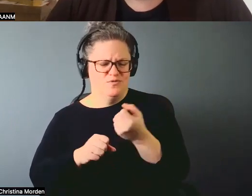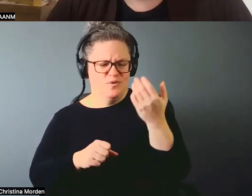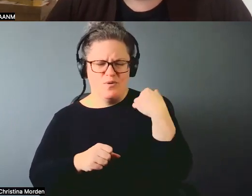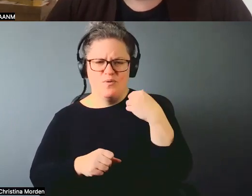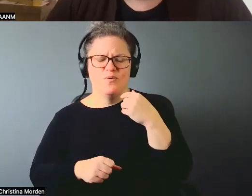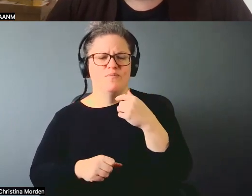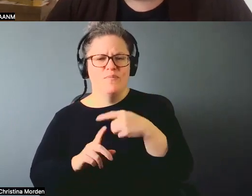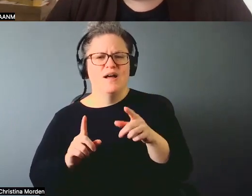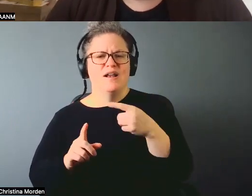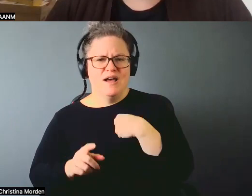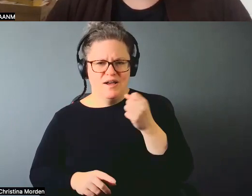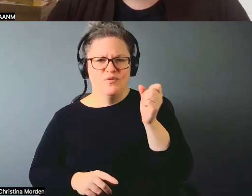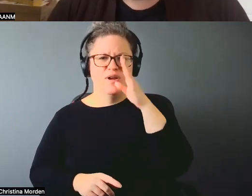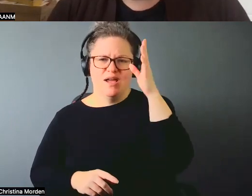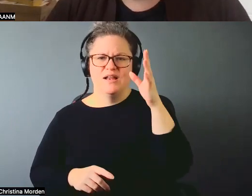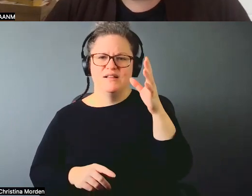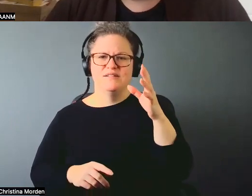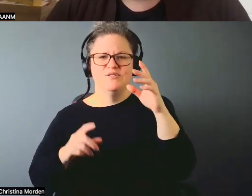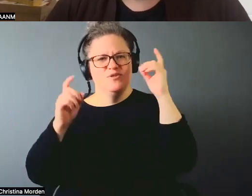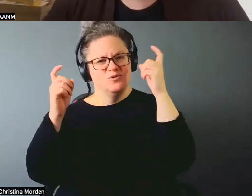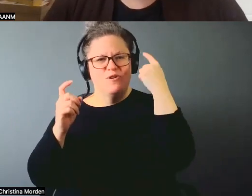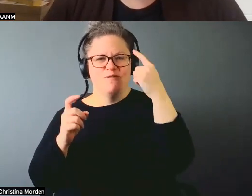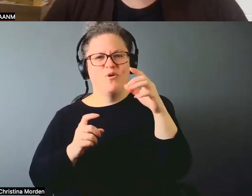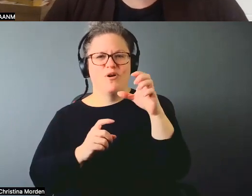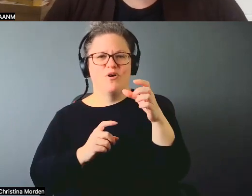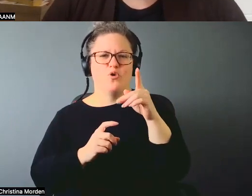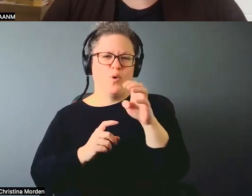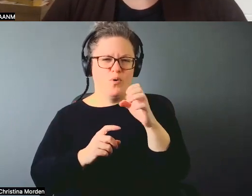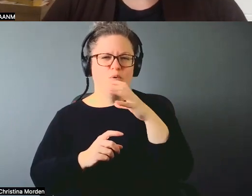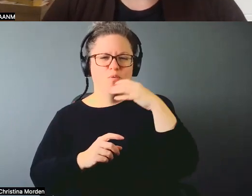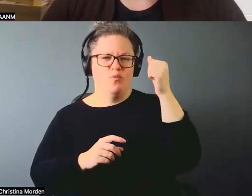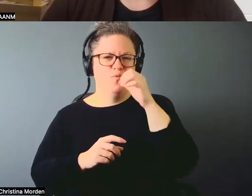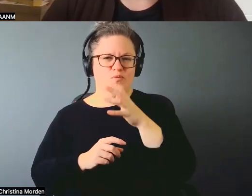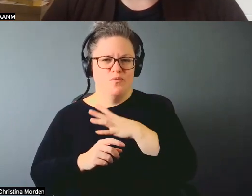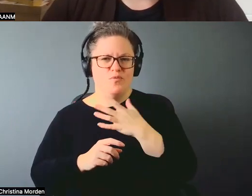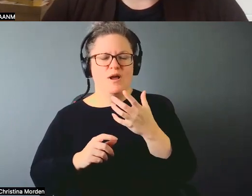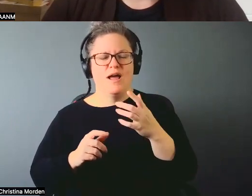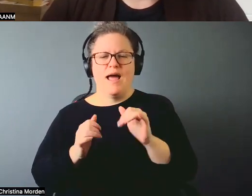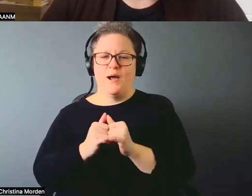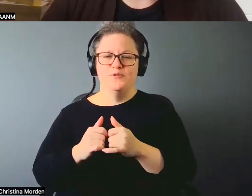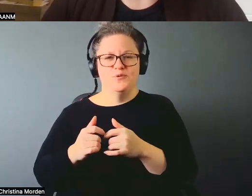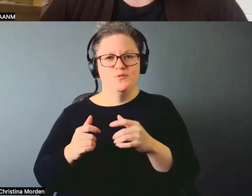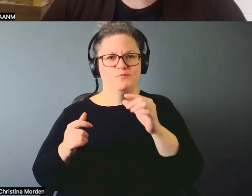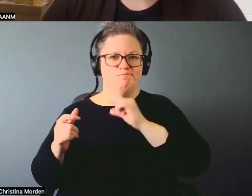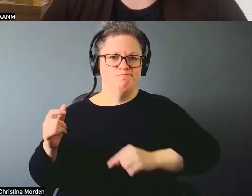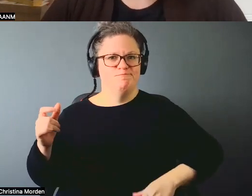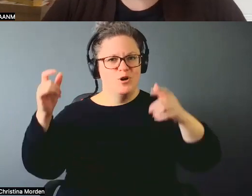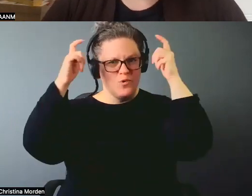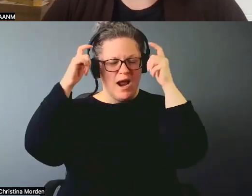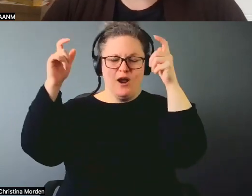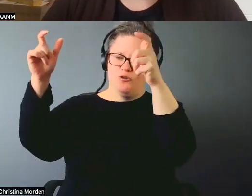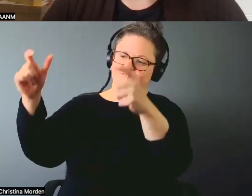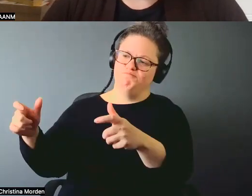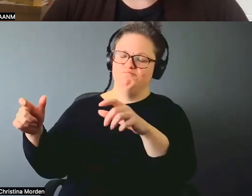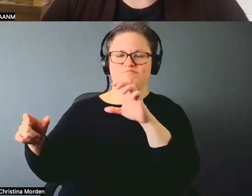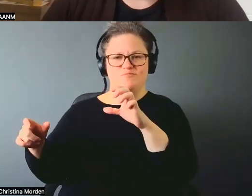rituals for crones for the crowning of the chrome. You know, it is so powerful to be